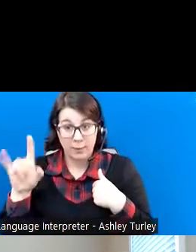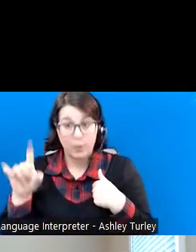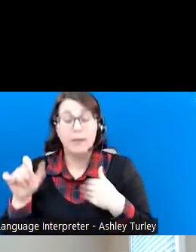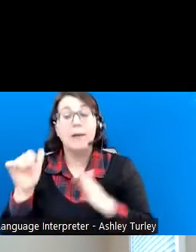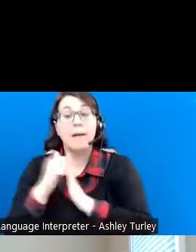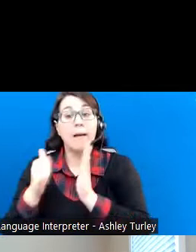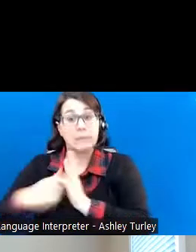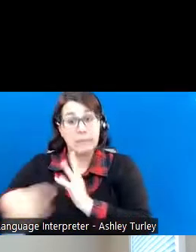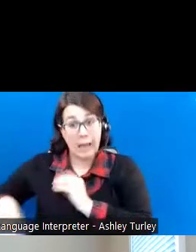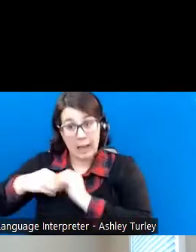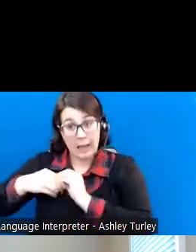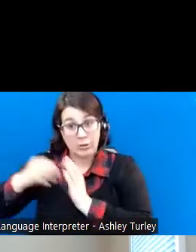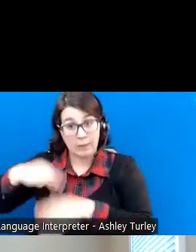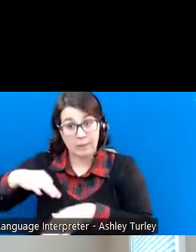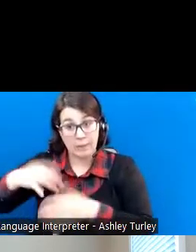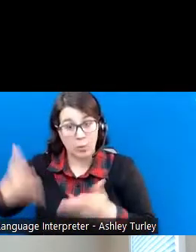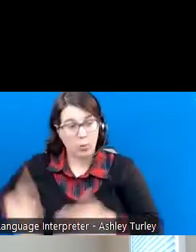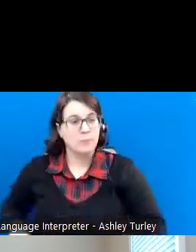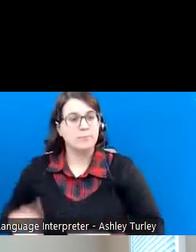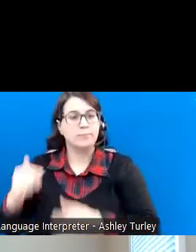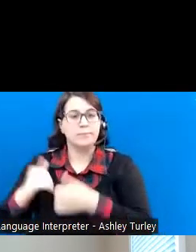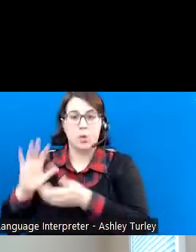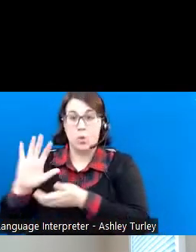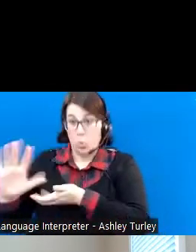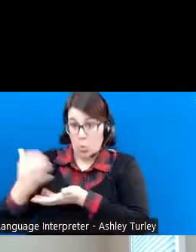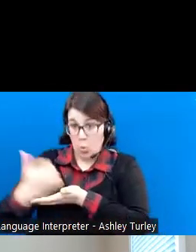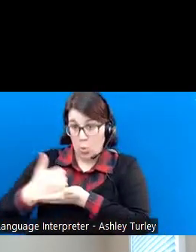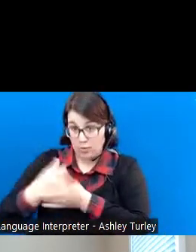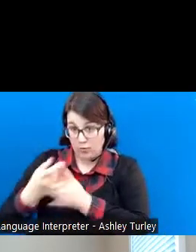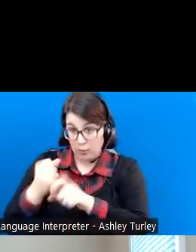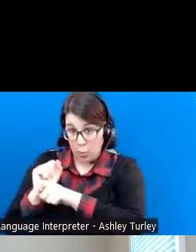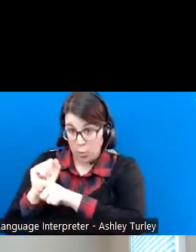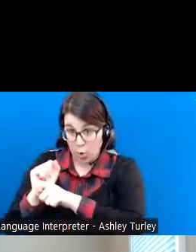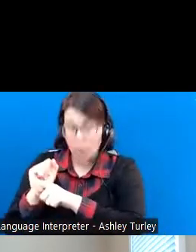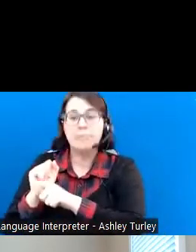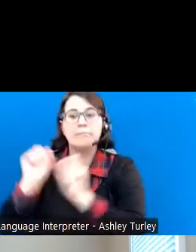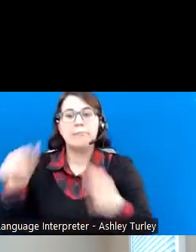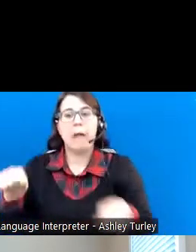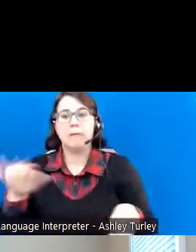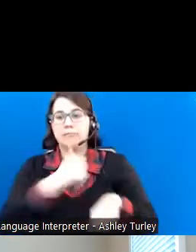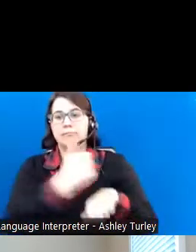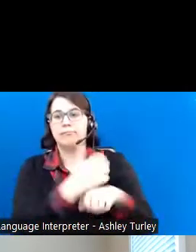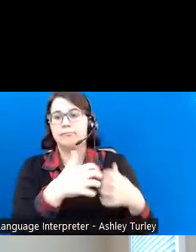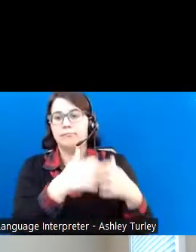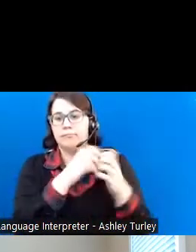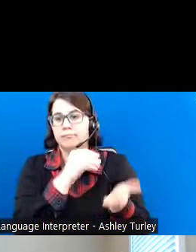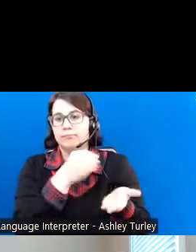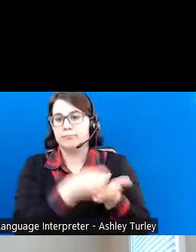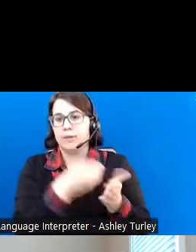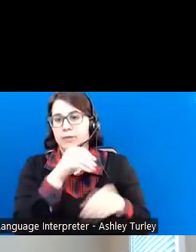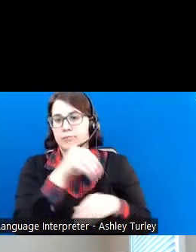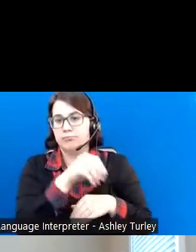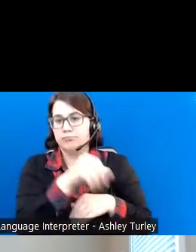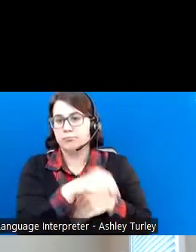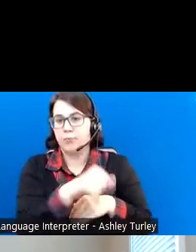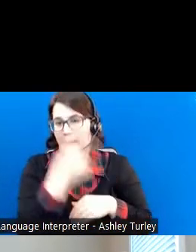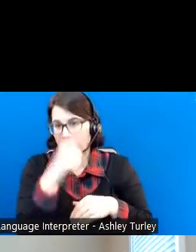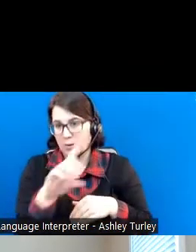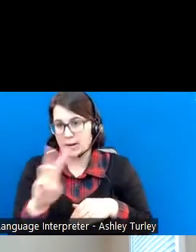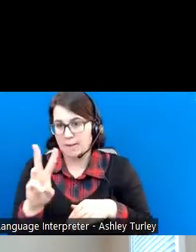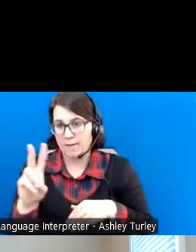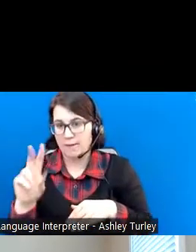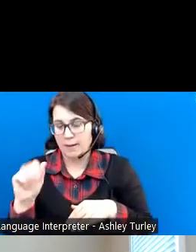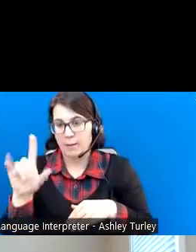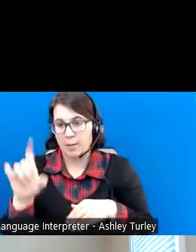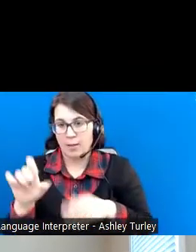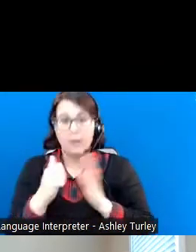benefits. The earnings from the employment can be used to fund a WV ABLE account. So in addition to the $16